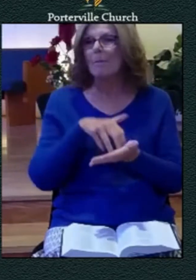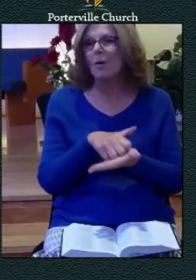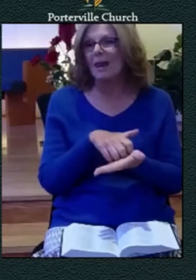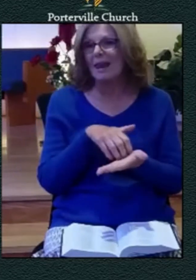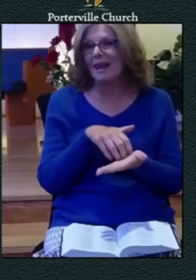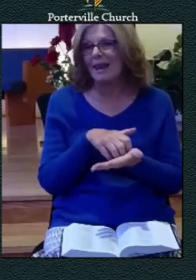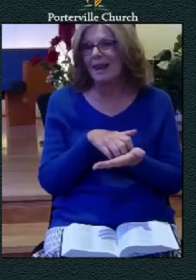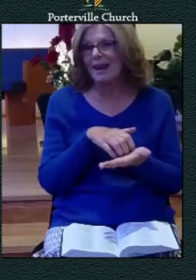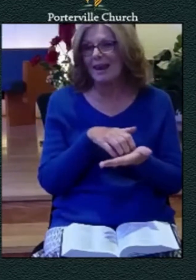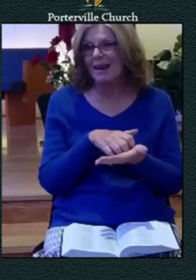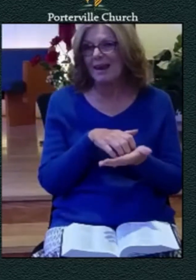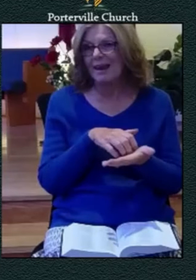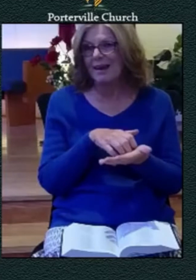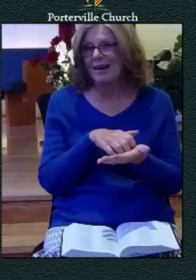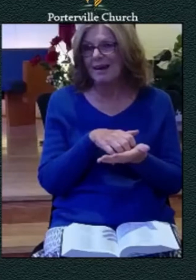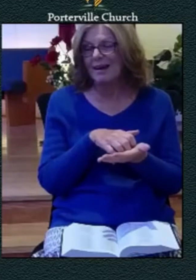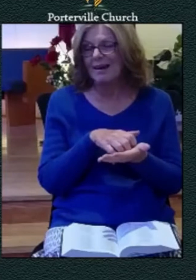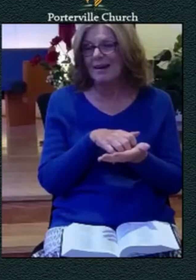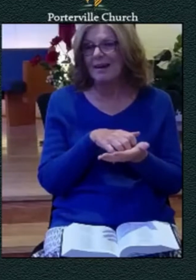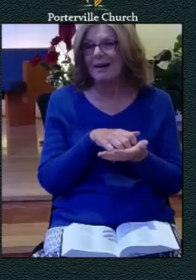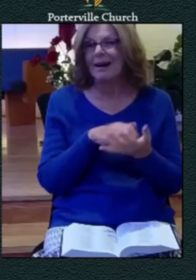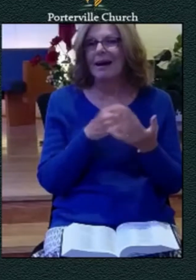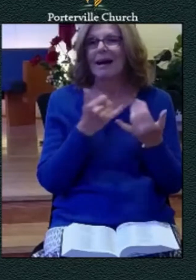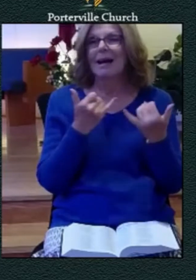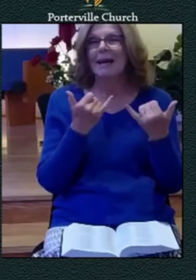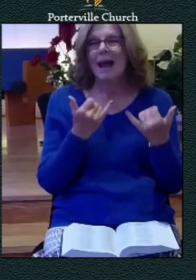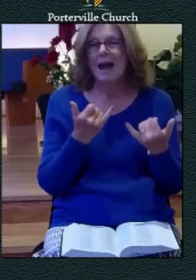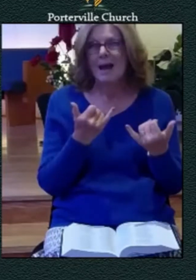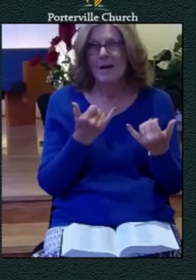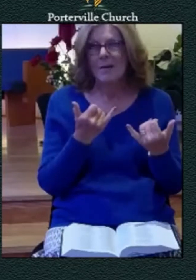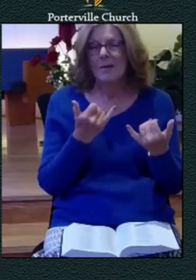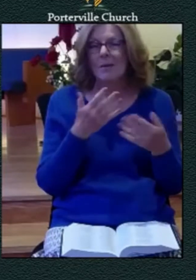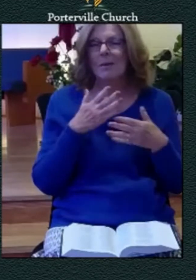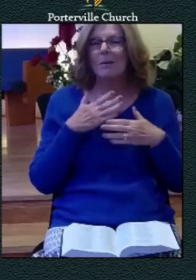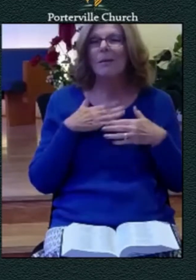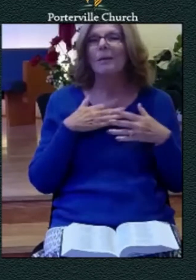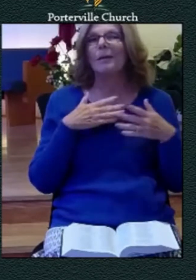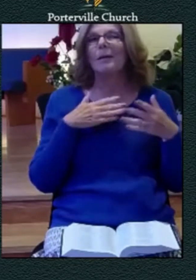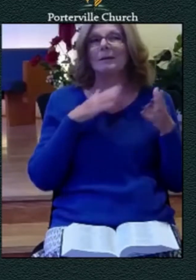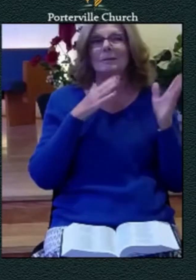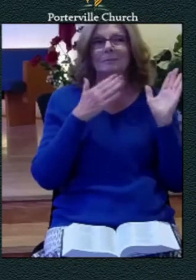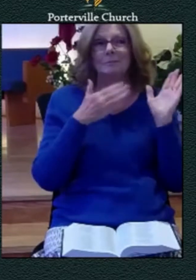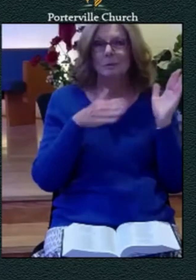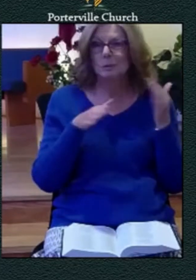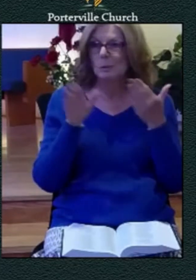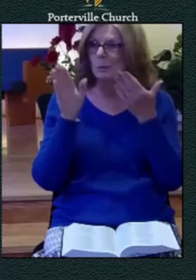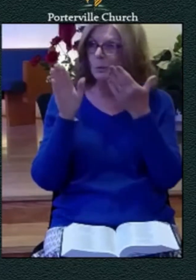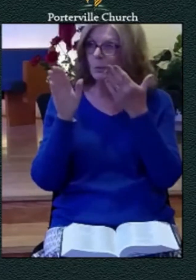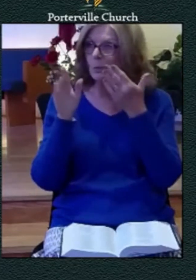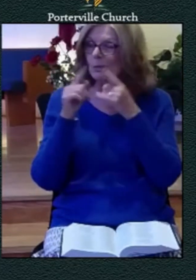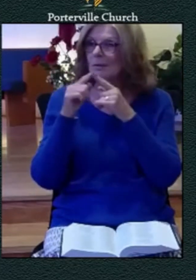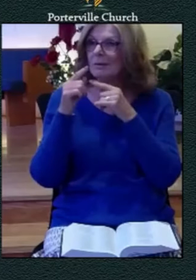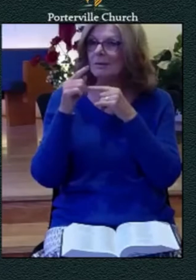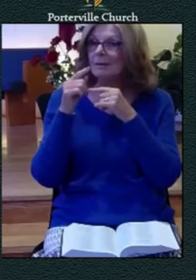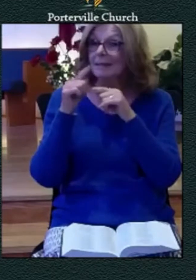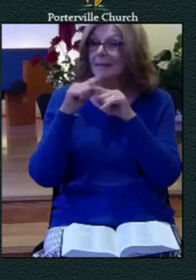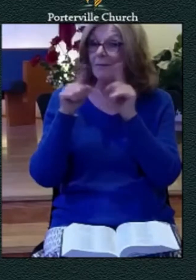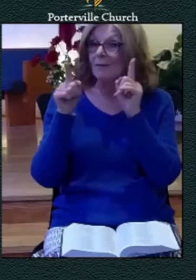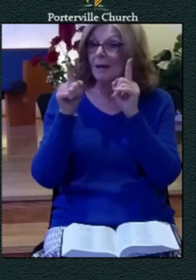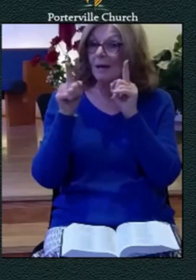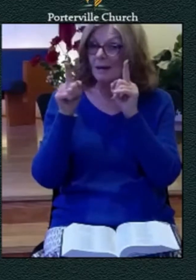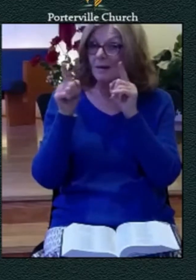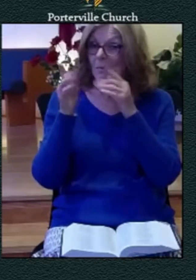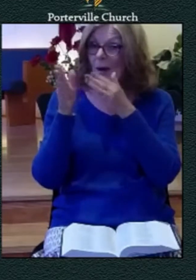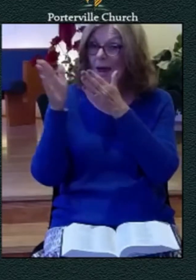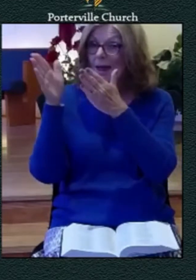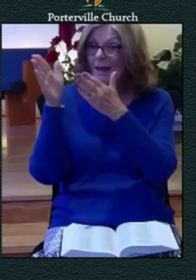that opens a door to turn in a new direction you see when when the weak when when when